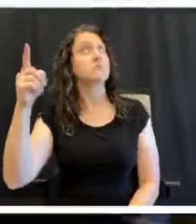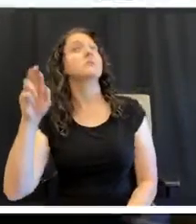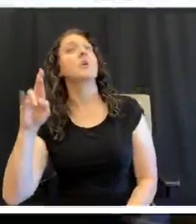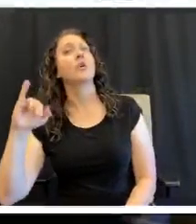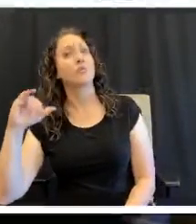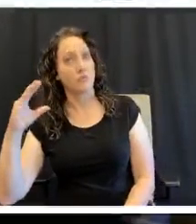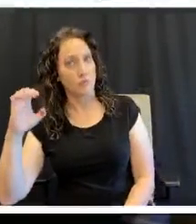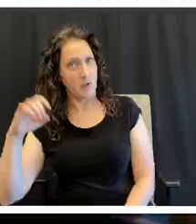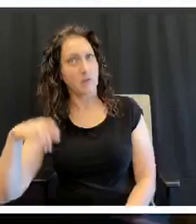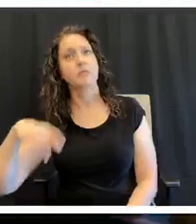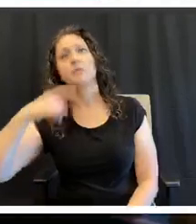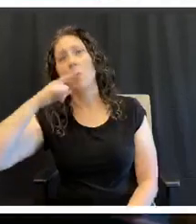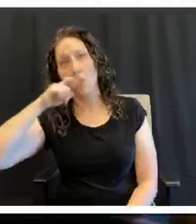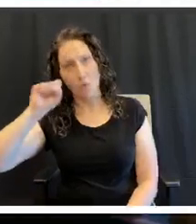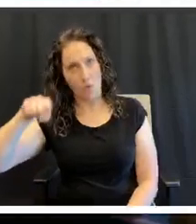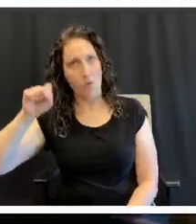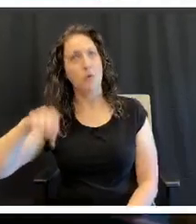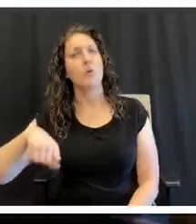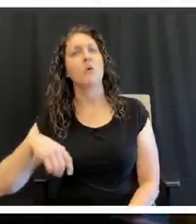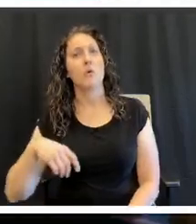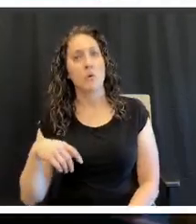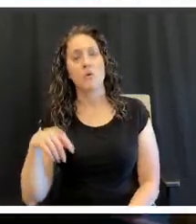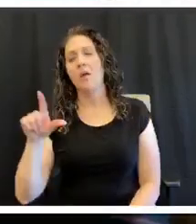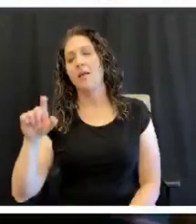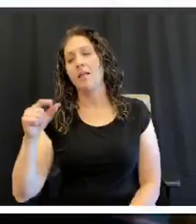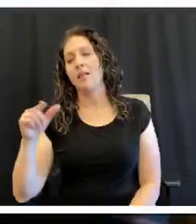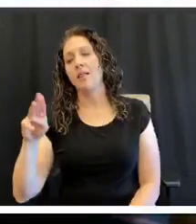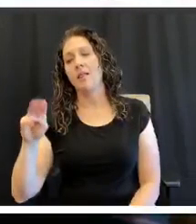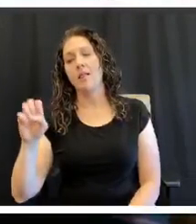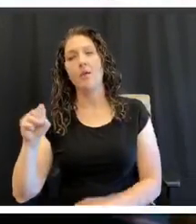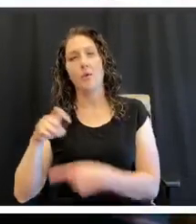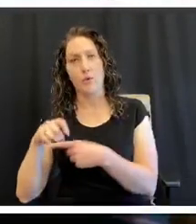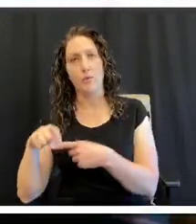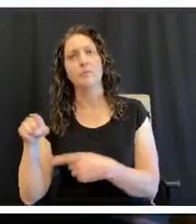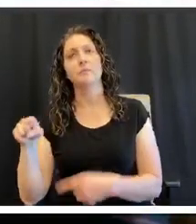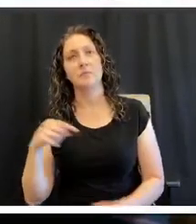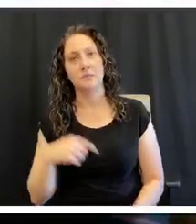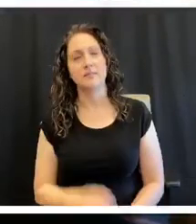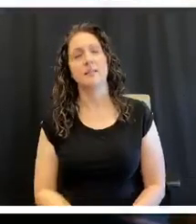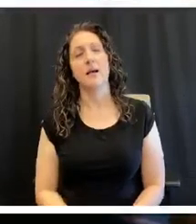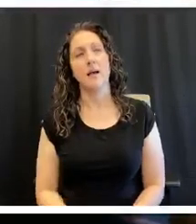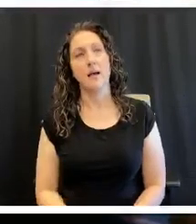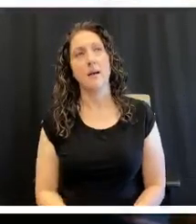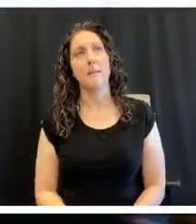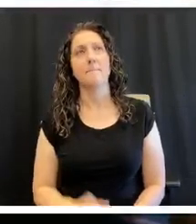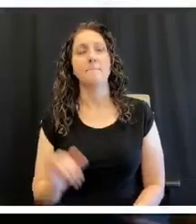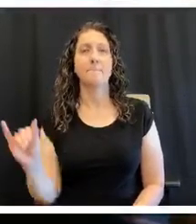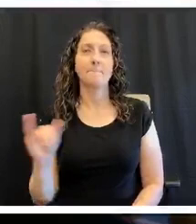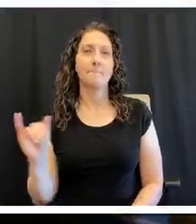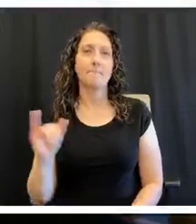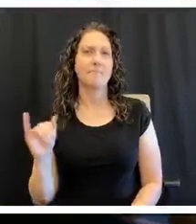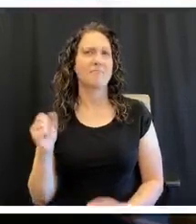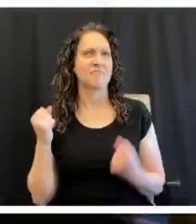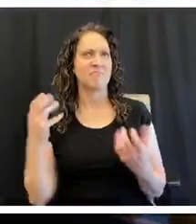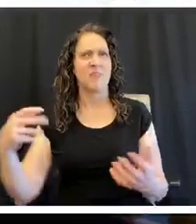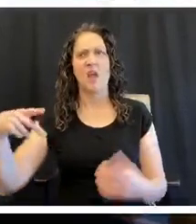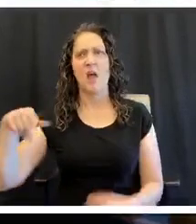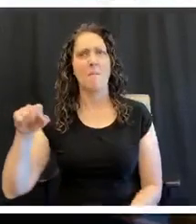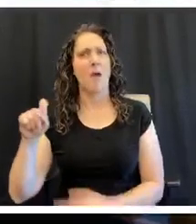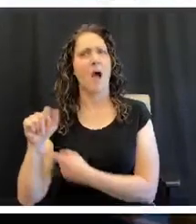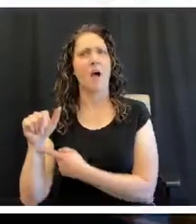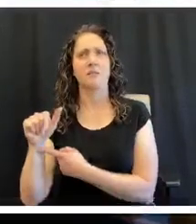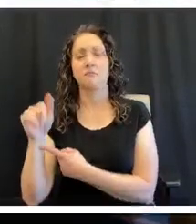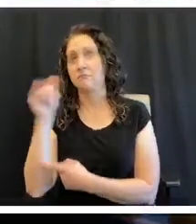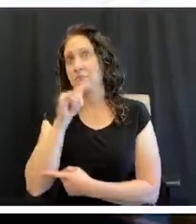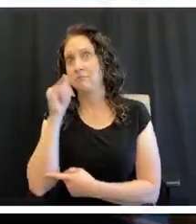a lot of corn, um, legumes, as I said earlier? Mm-hmm. Um, do, uh, tons of pasta. We'll have